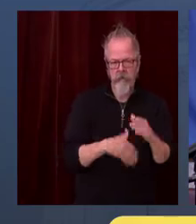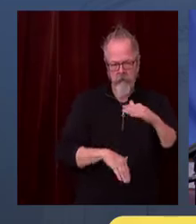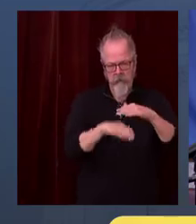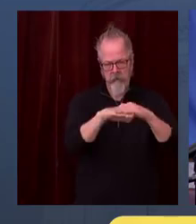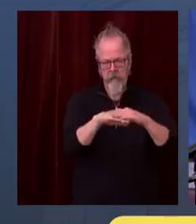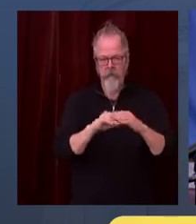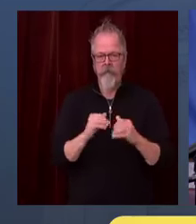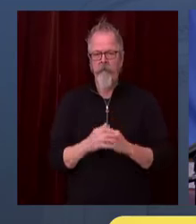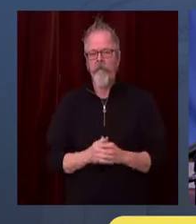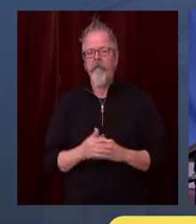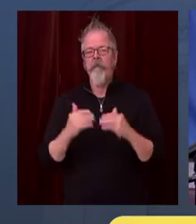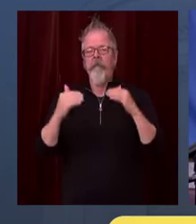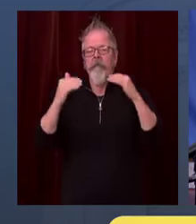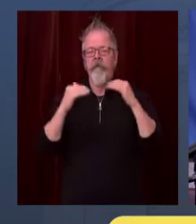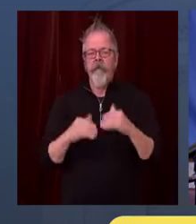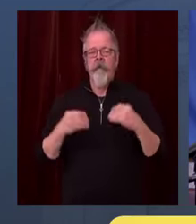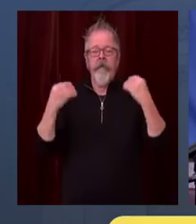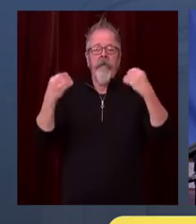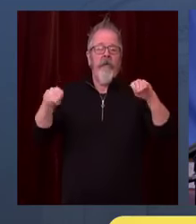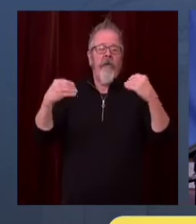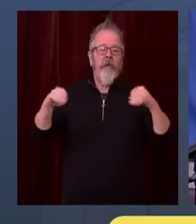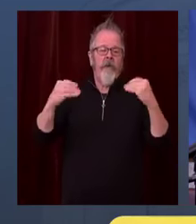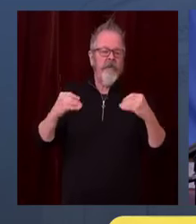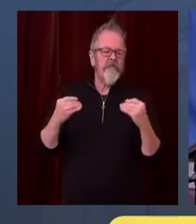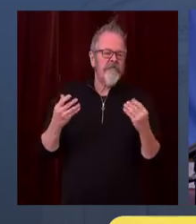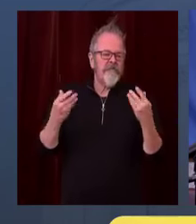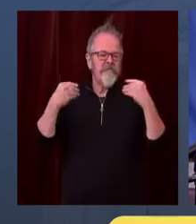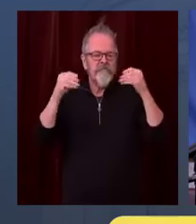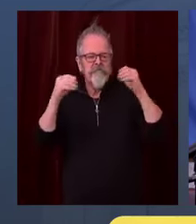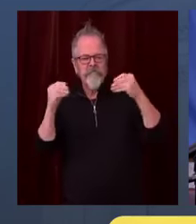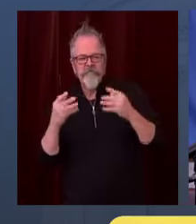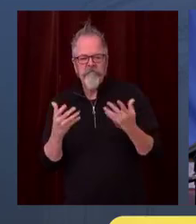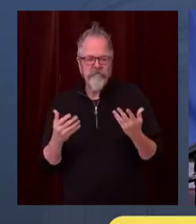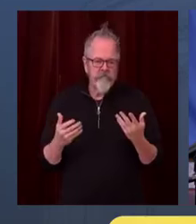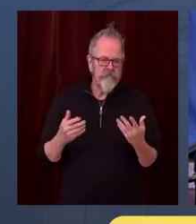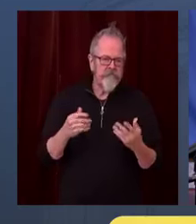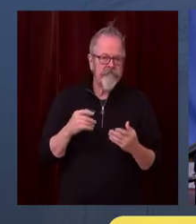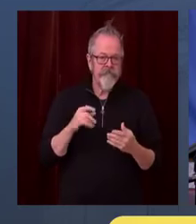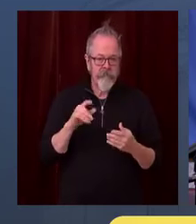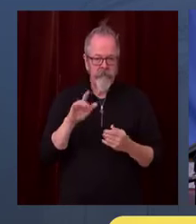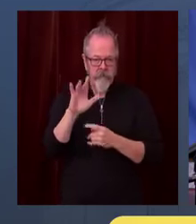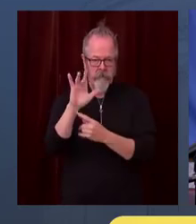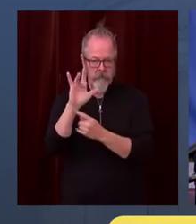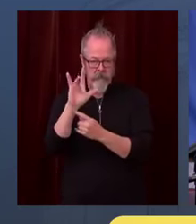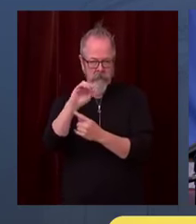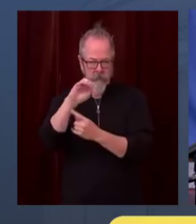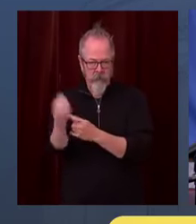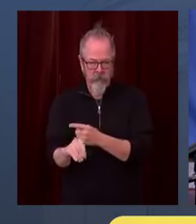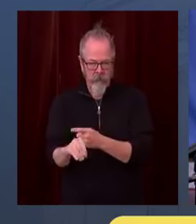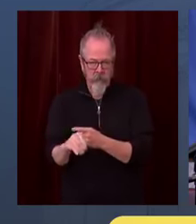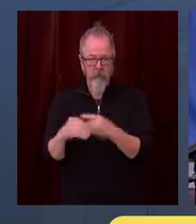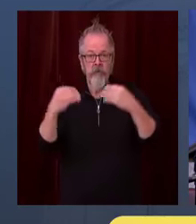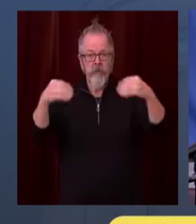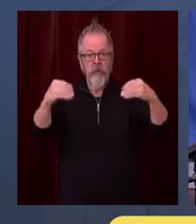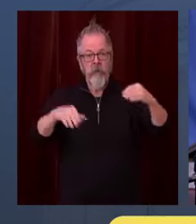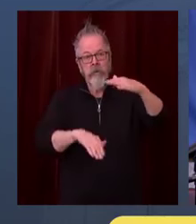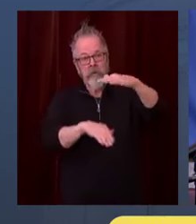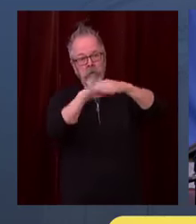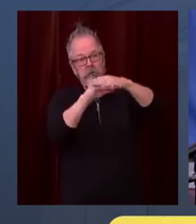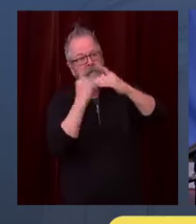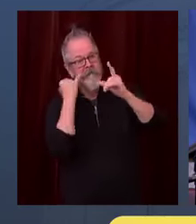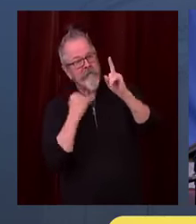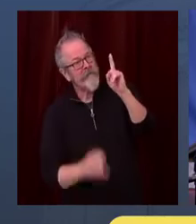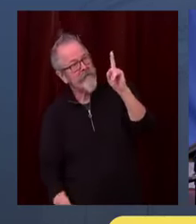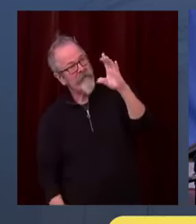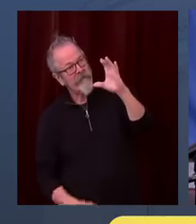Religious services will be limited to 25% of indoor capacity or 200 people, whichever is less. And